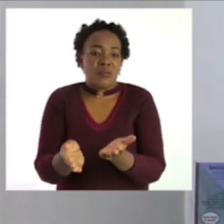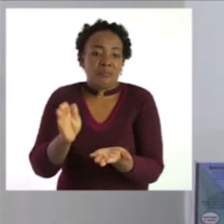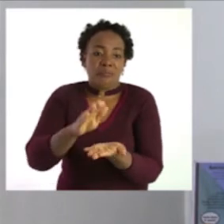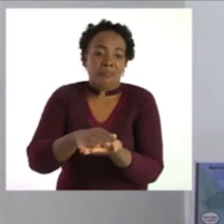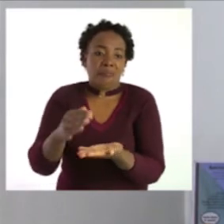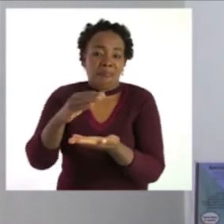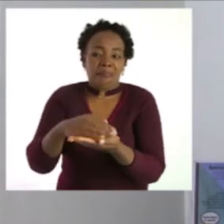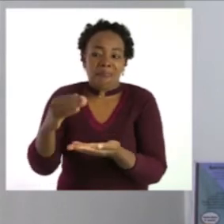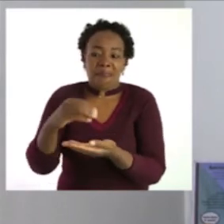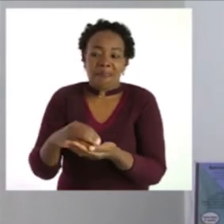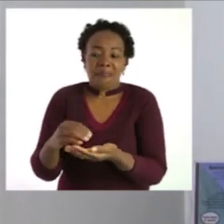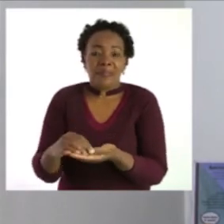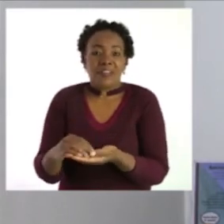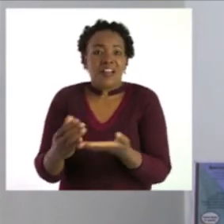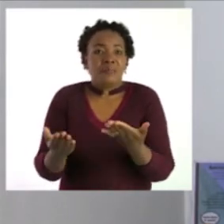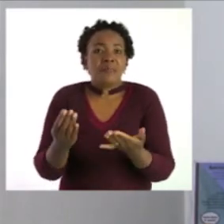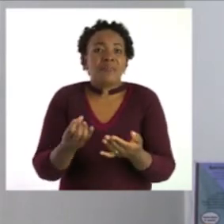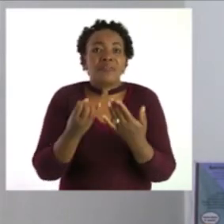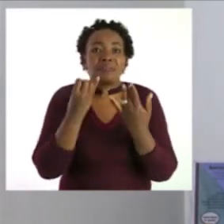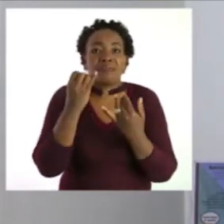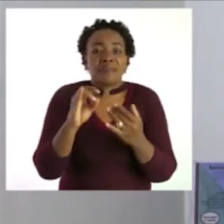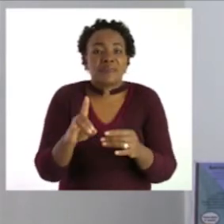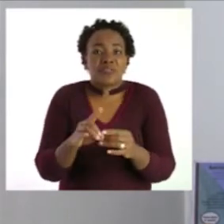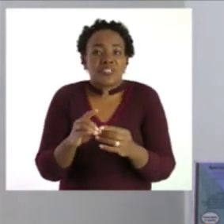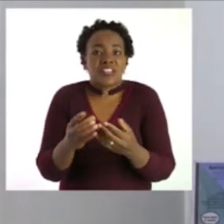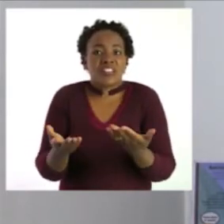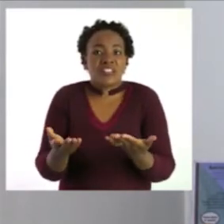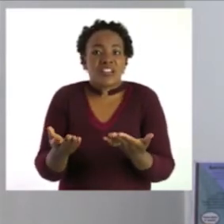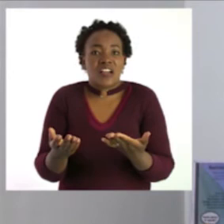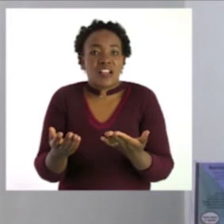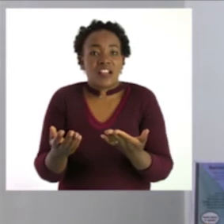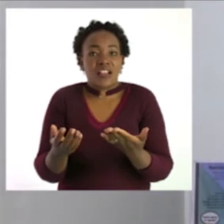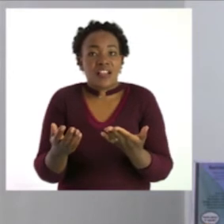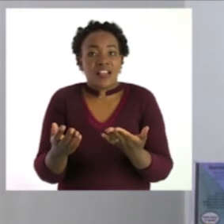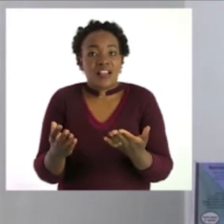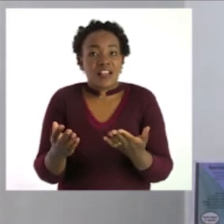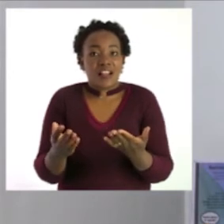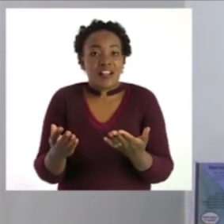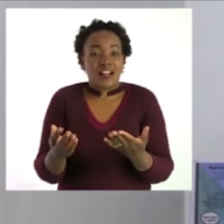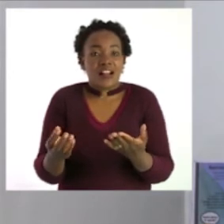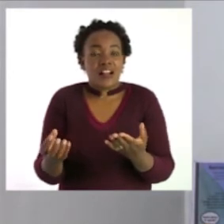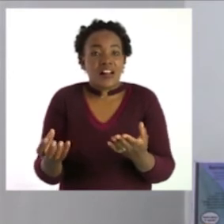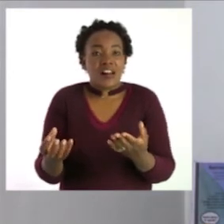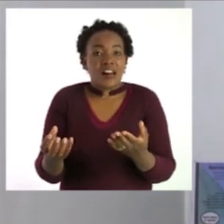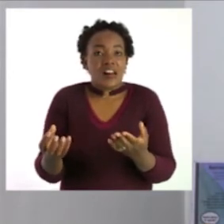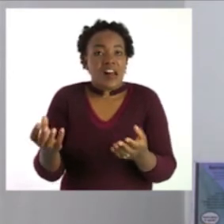you tell us you because it will be what i'm going to kill my